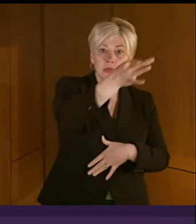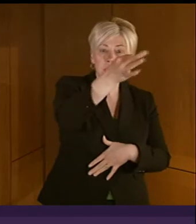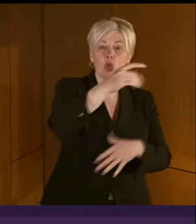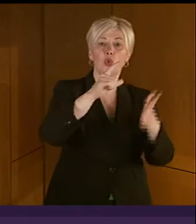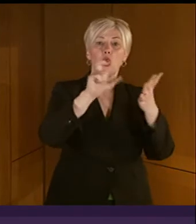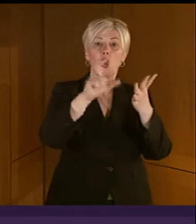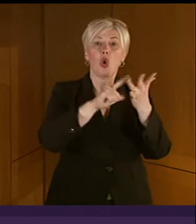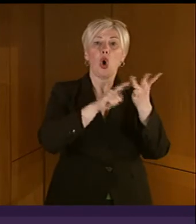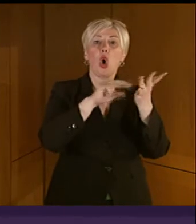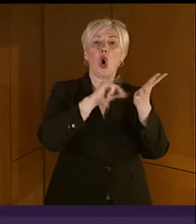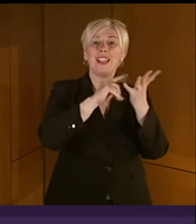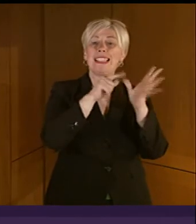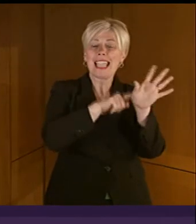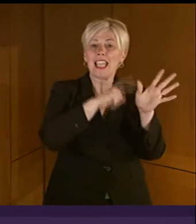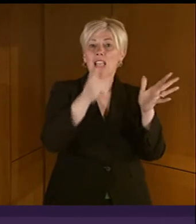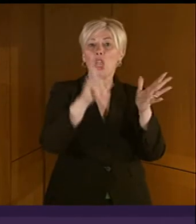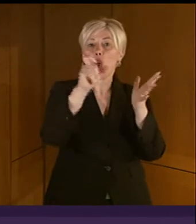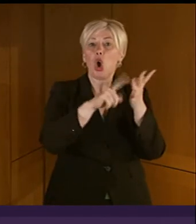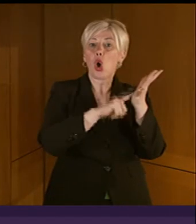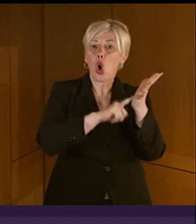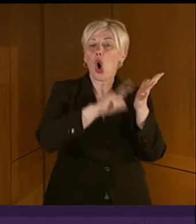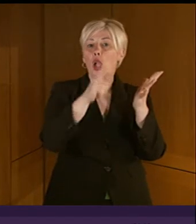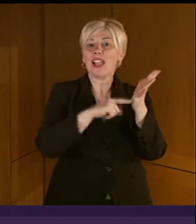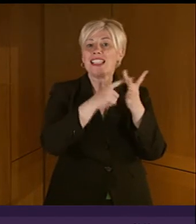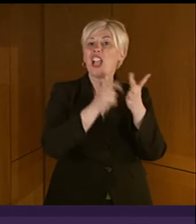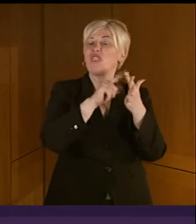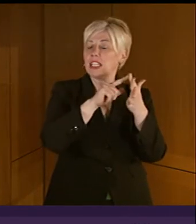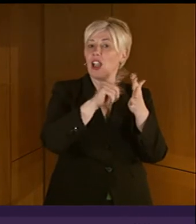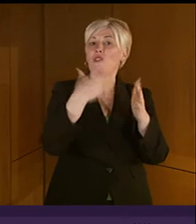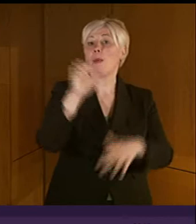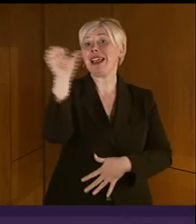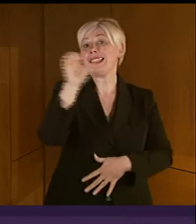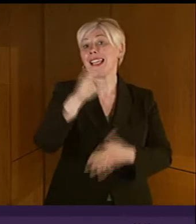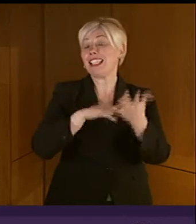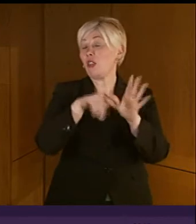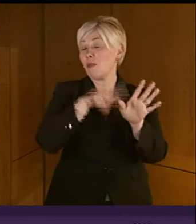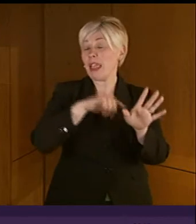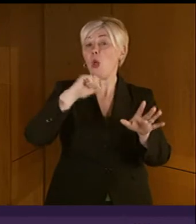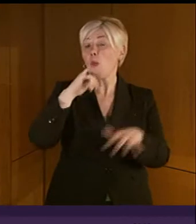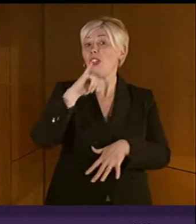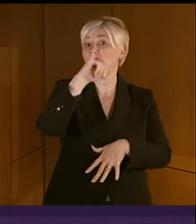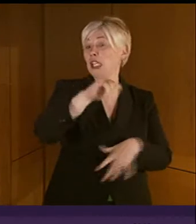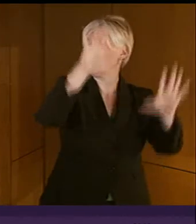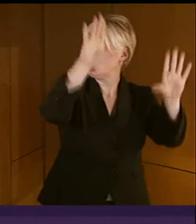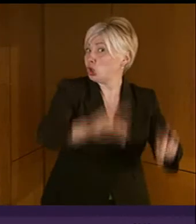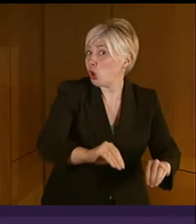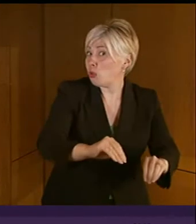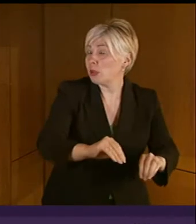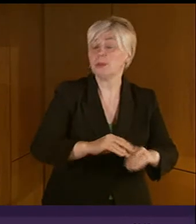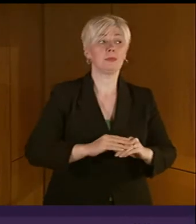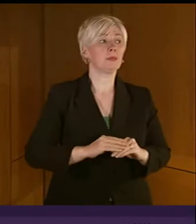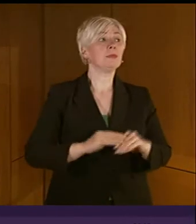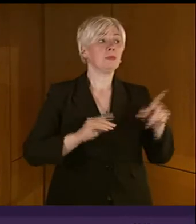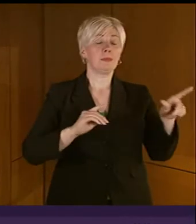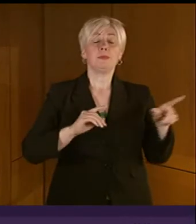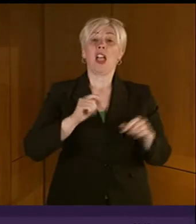from the 16th of May? Minister Derek Mackay. Firstly, I should make very clear that this process being carried out by